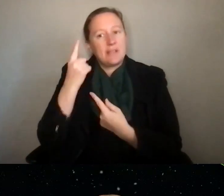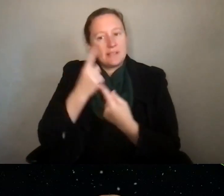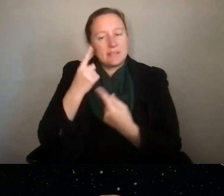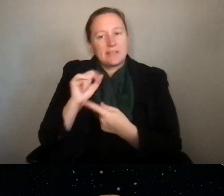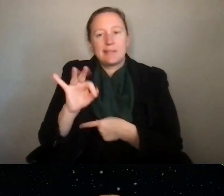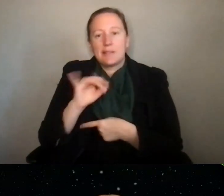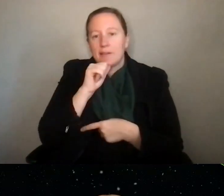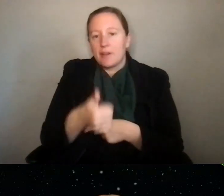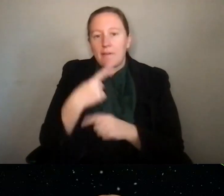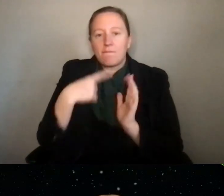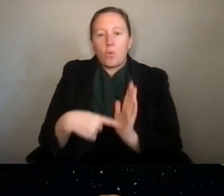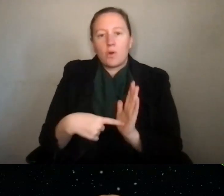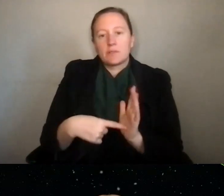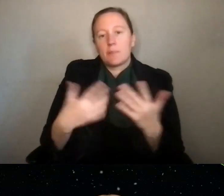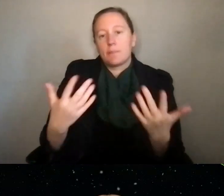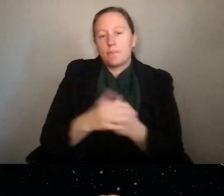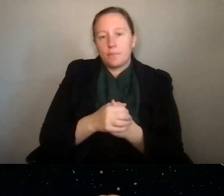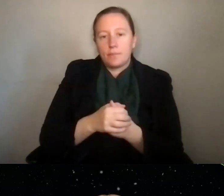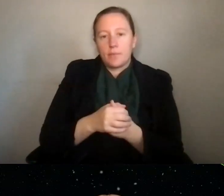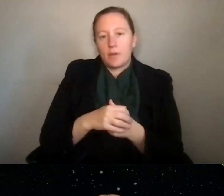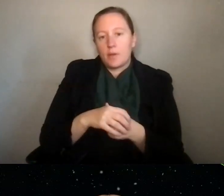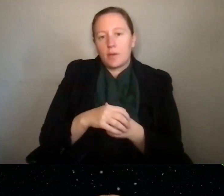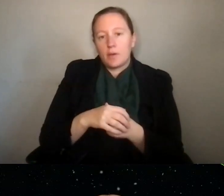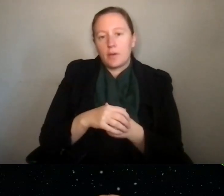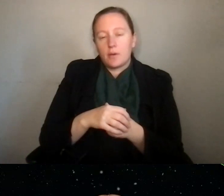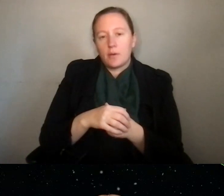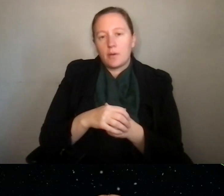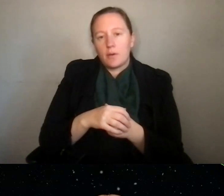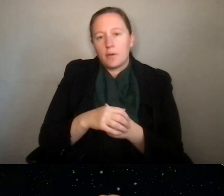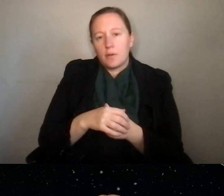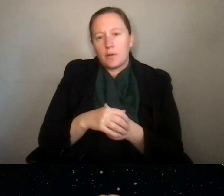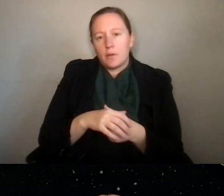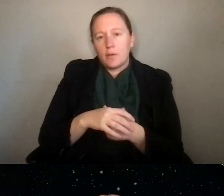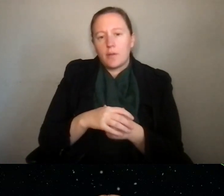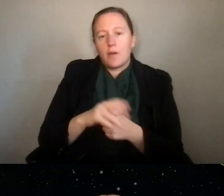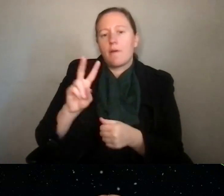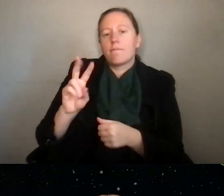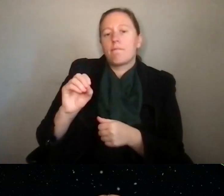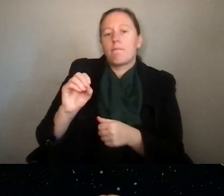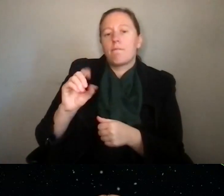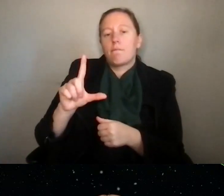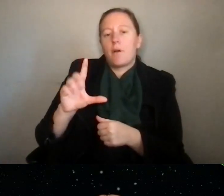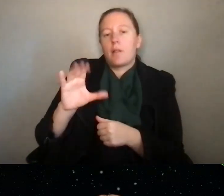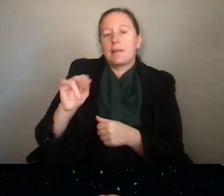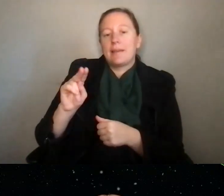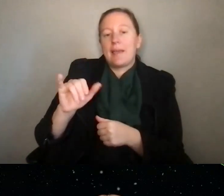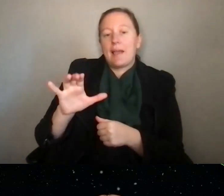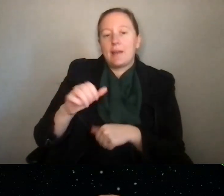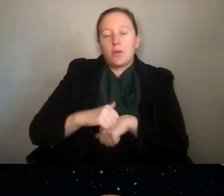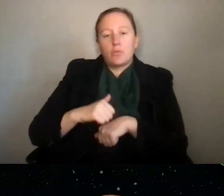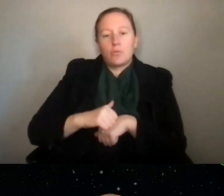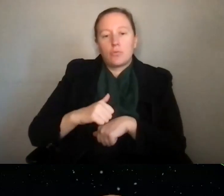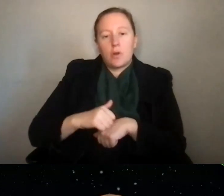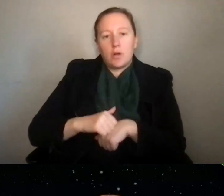not, for example, I'm a etrologist. studied volcanic rocks. I didn't have to talk about